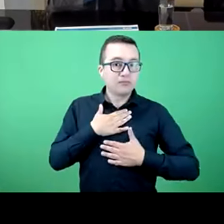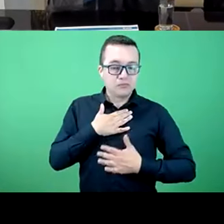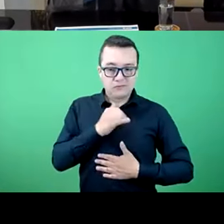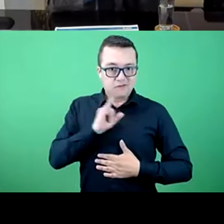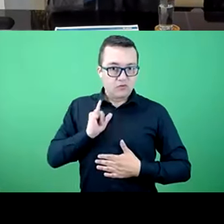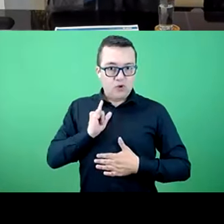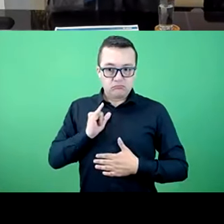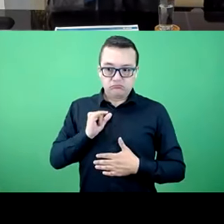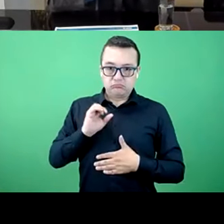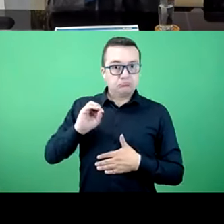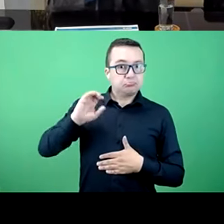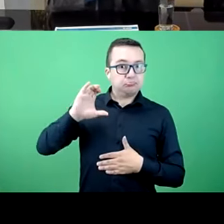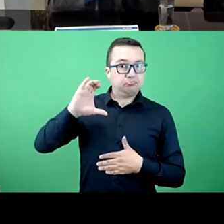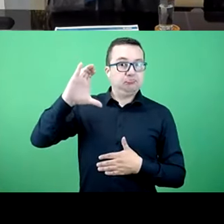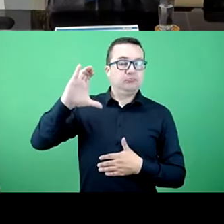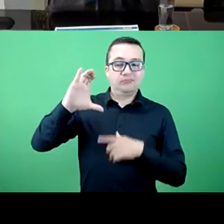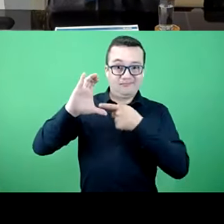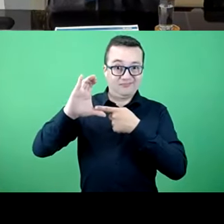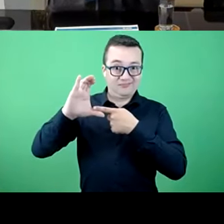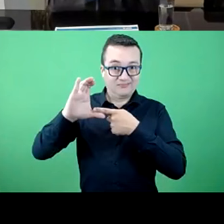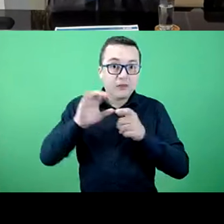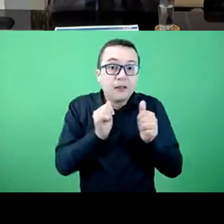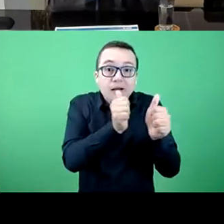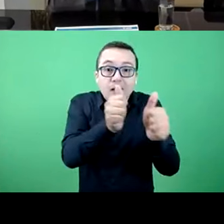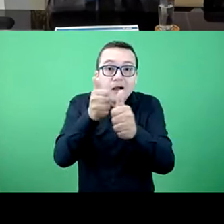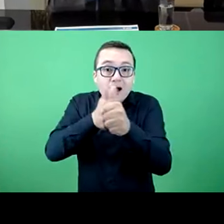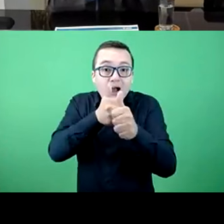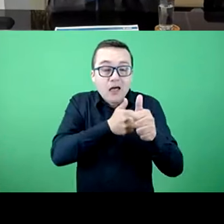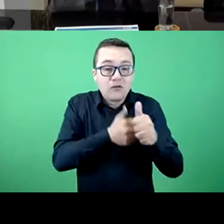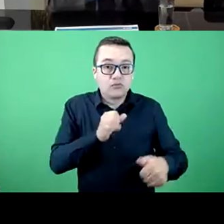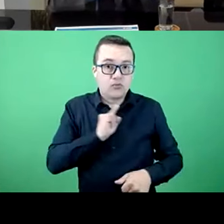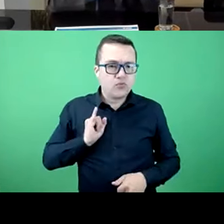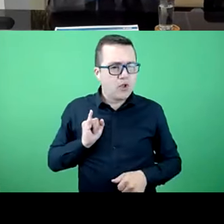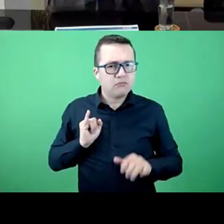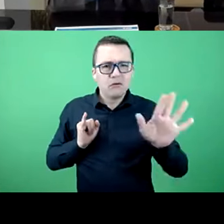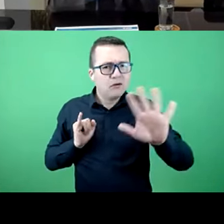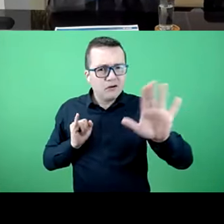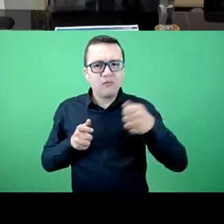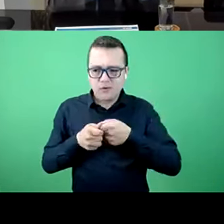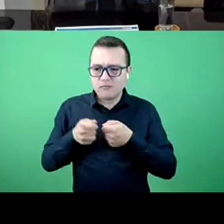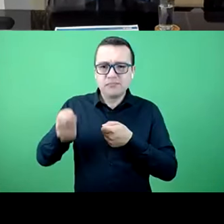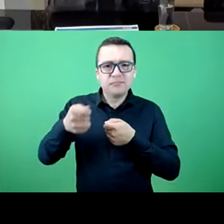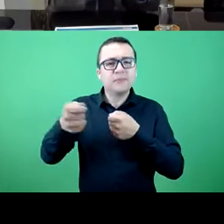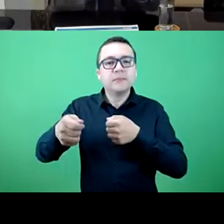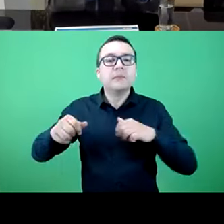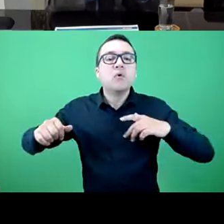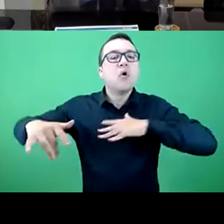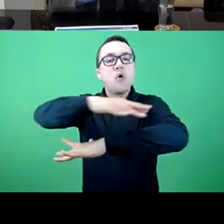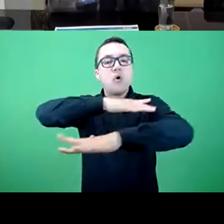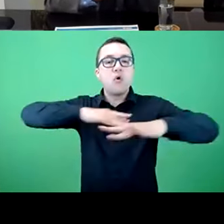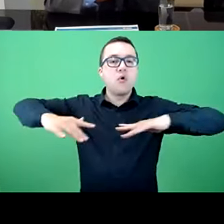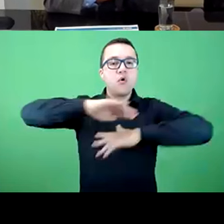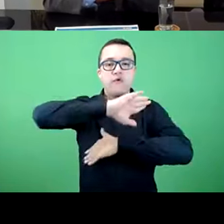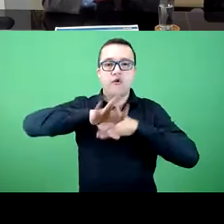are not equally distributed. And these resources, and these resources that returned by way of services are